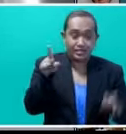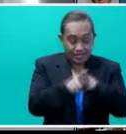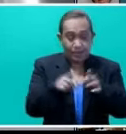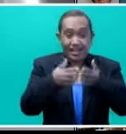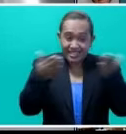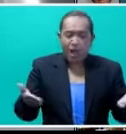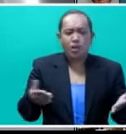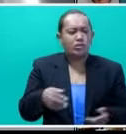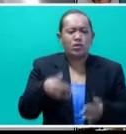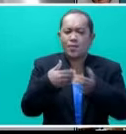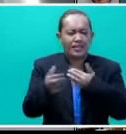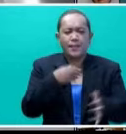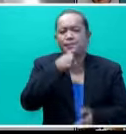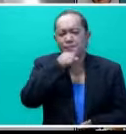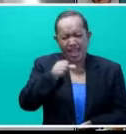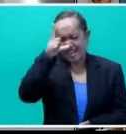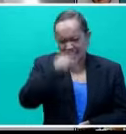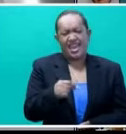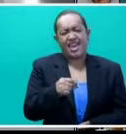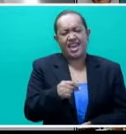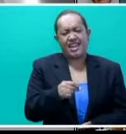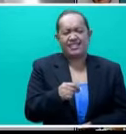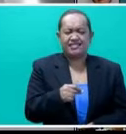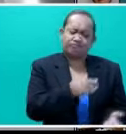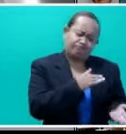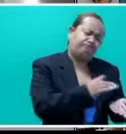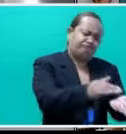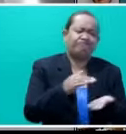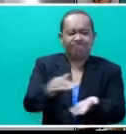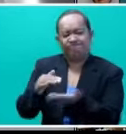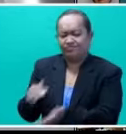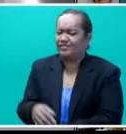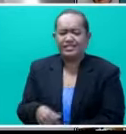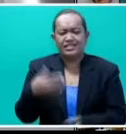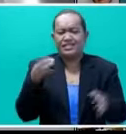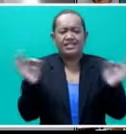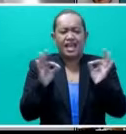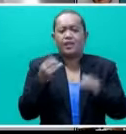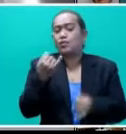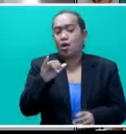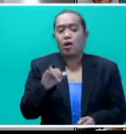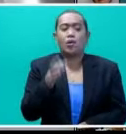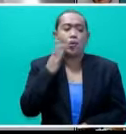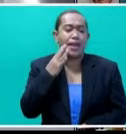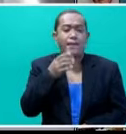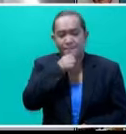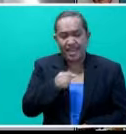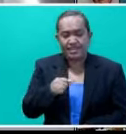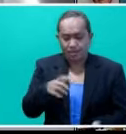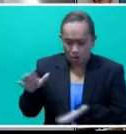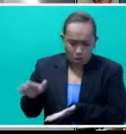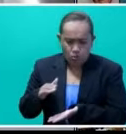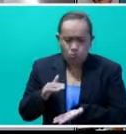believe Fiji has broken down a lot of taboos. And there is no harm in a man collecting a package or a boy